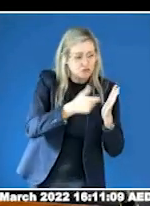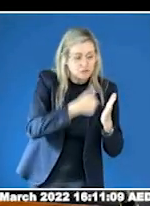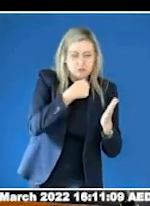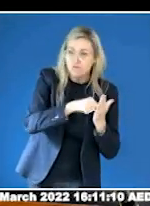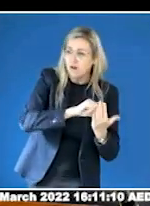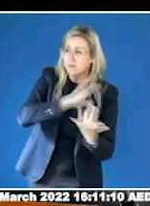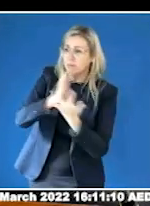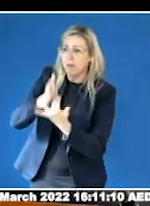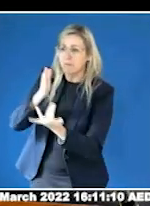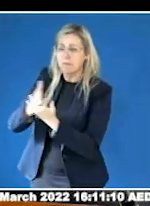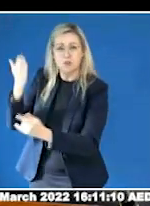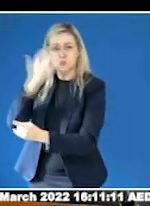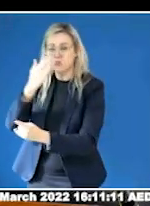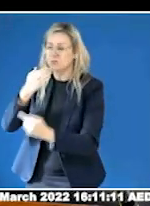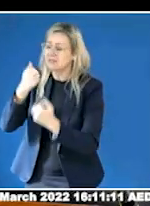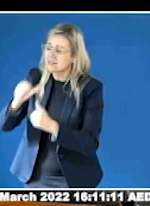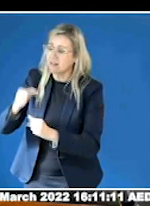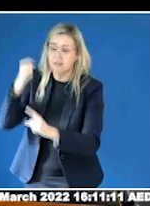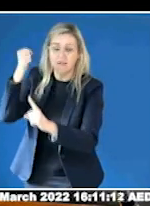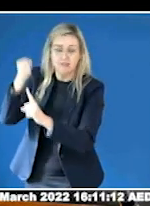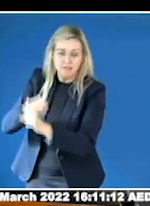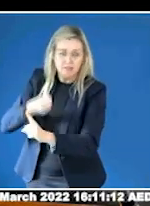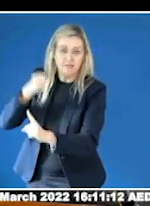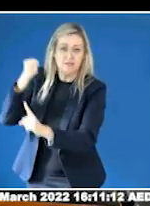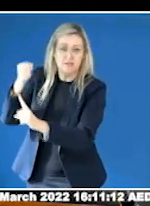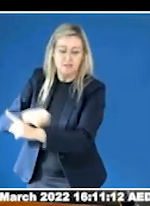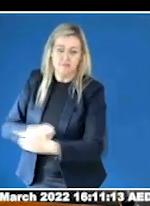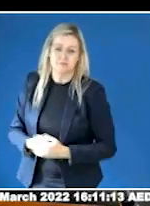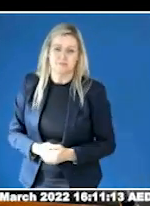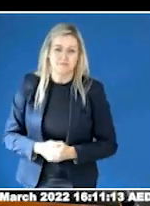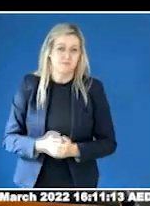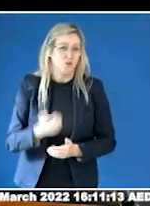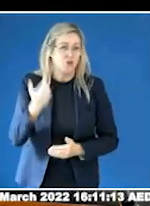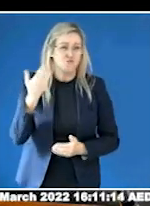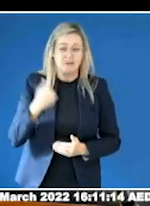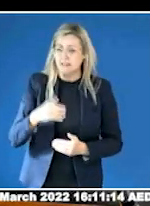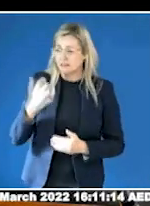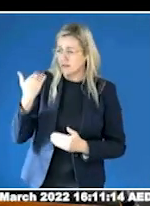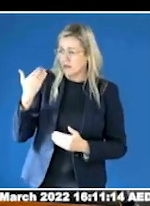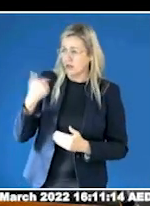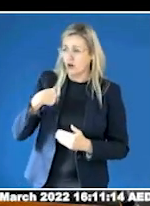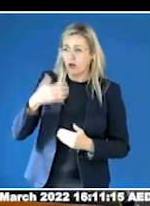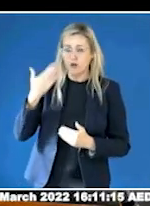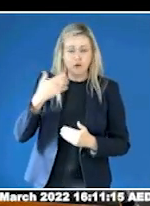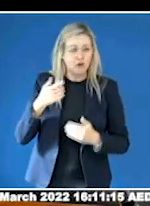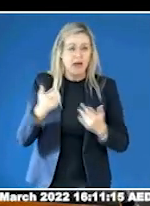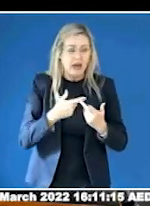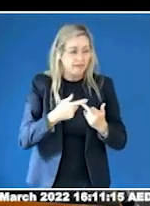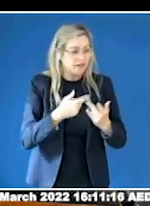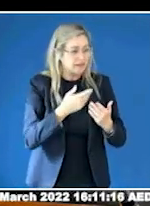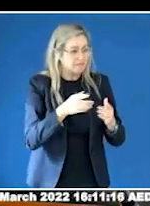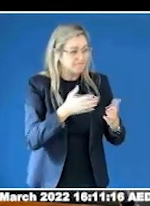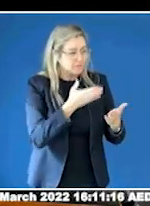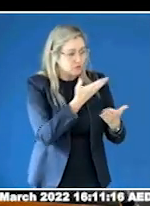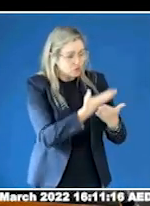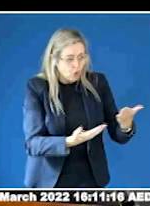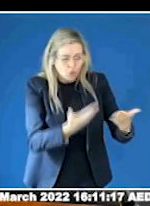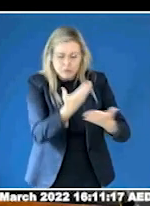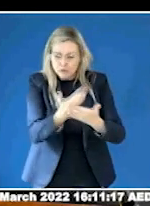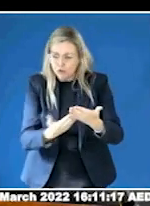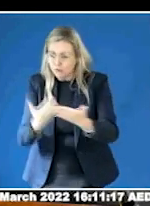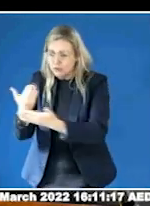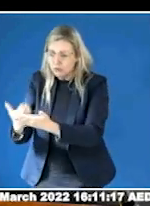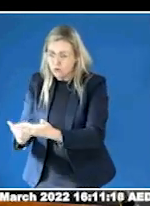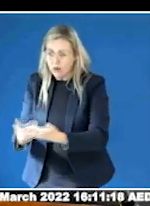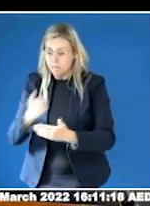In the last month alone, I've heard too many stories that make me want to rage and weep. A friend whose autistic daughter is so overwhelmed by the system,